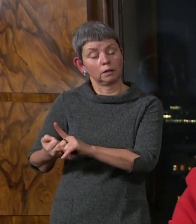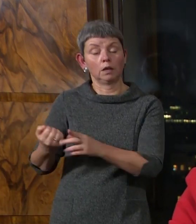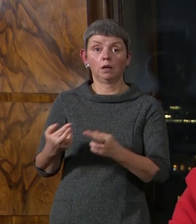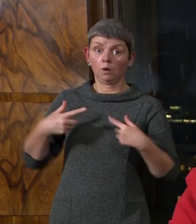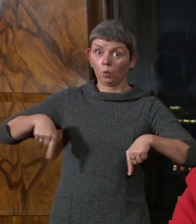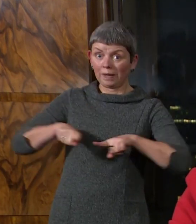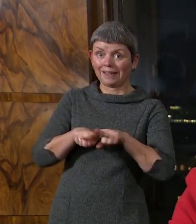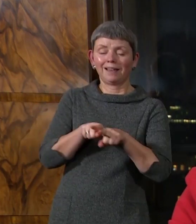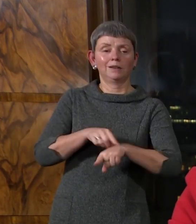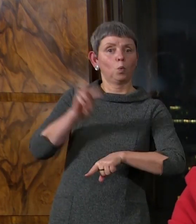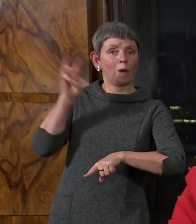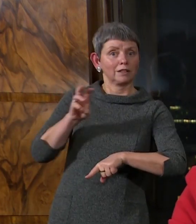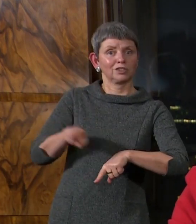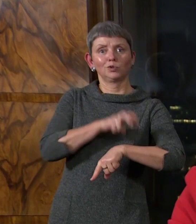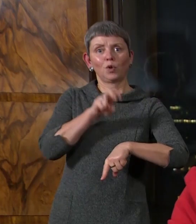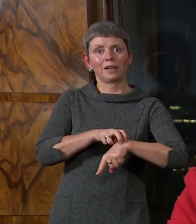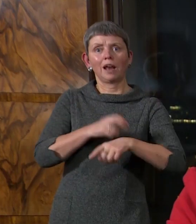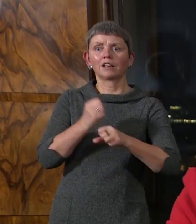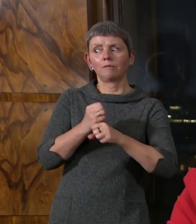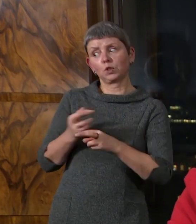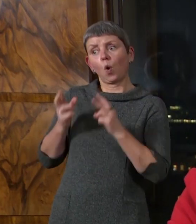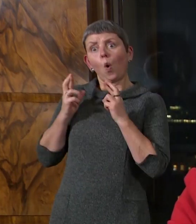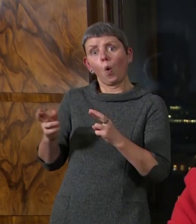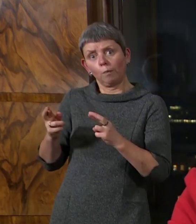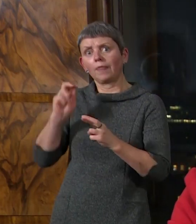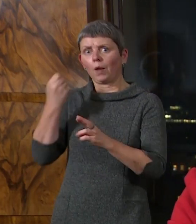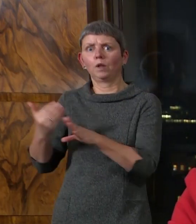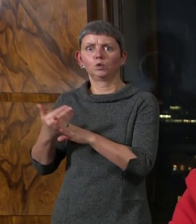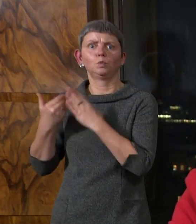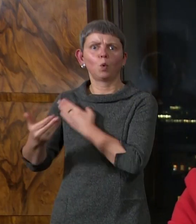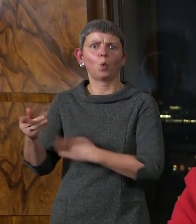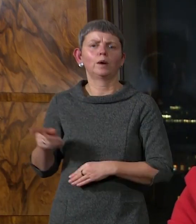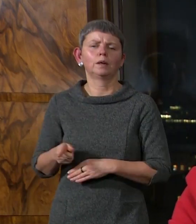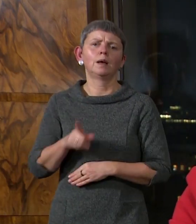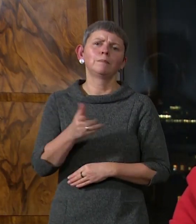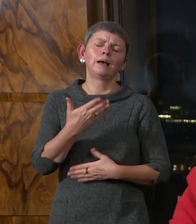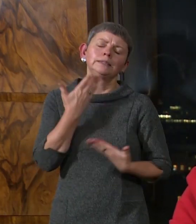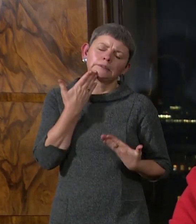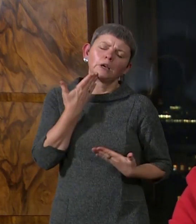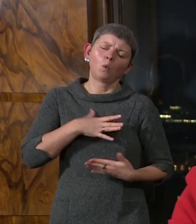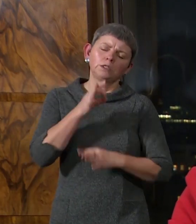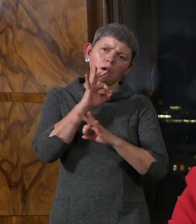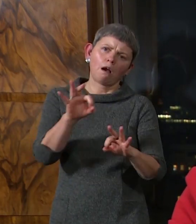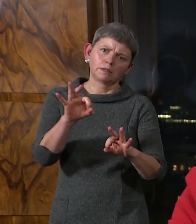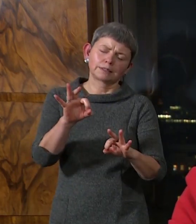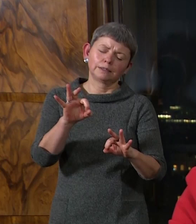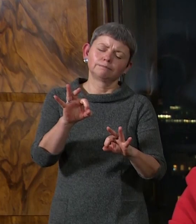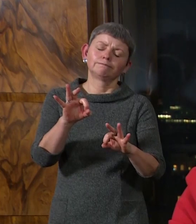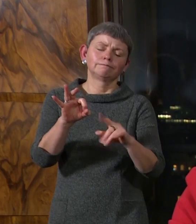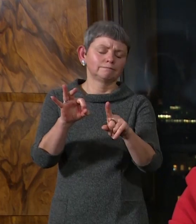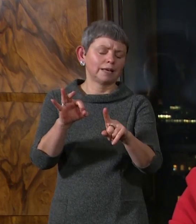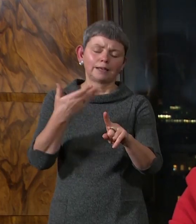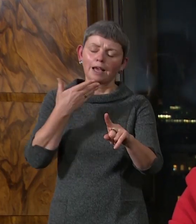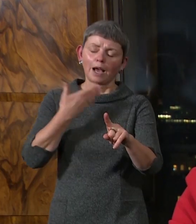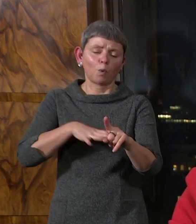will do more. My biggest request today, though, is to all of you. Please believe me when I say I